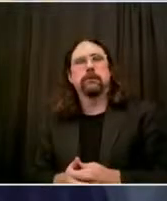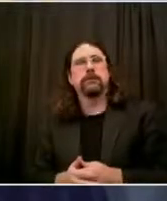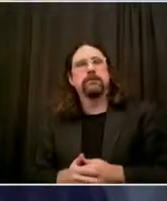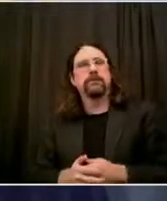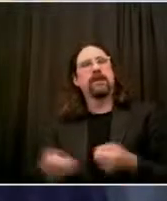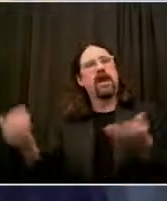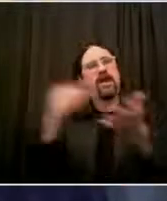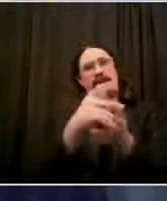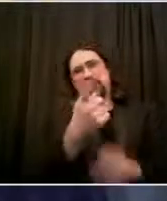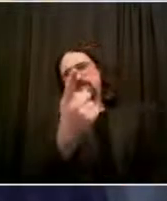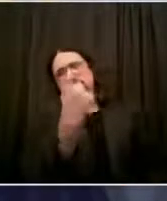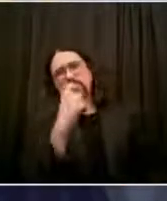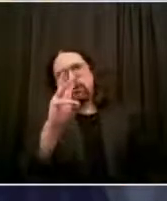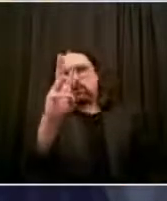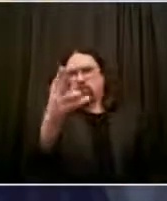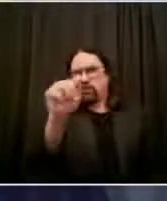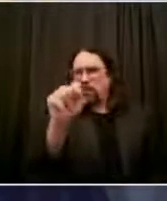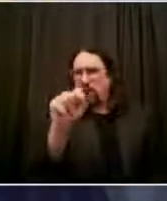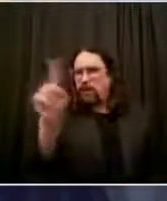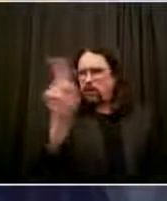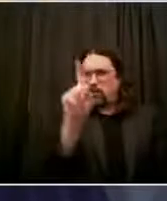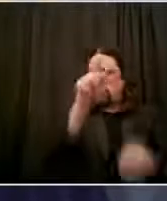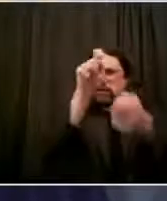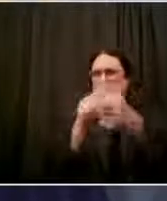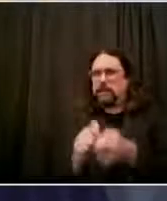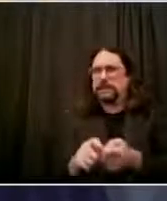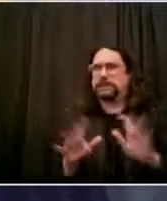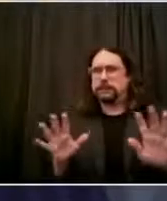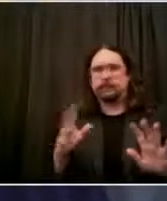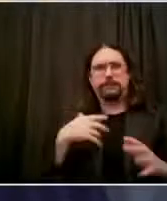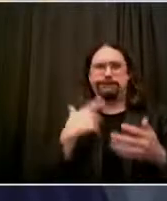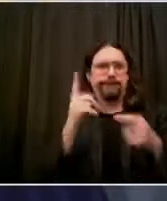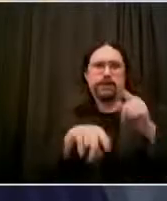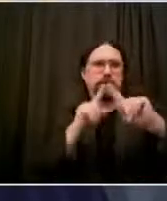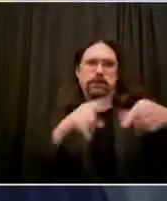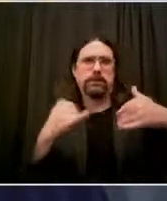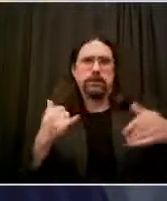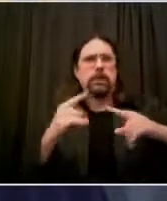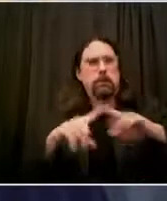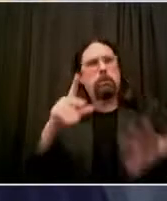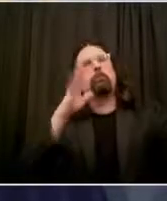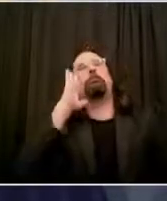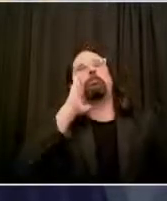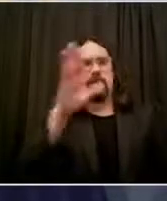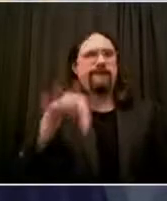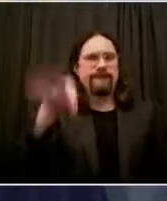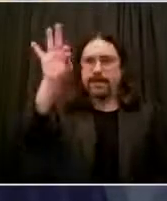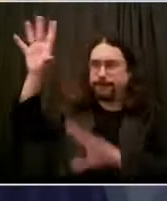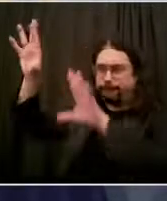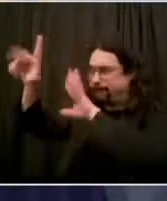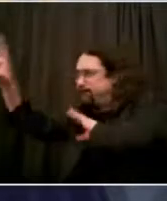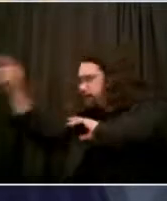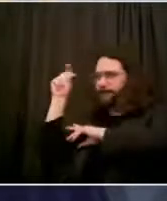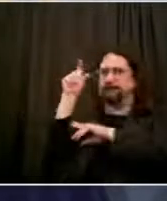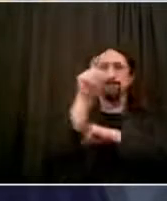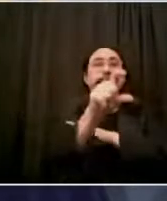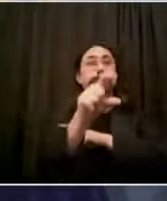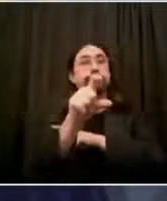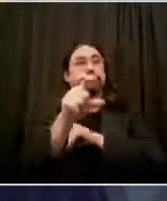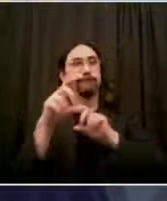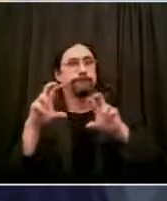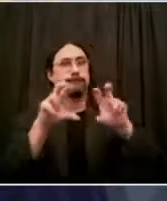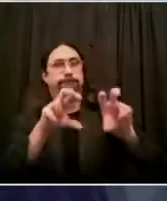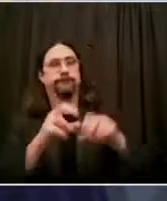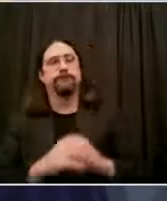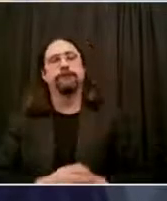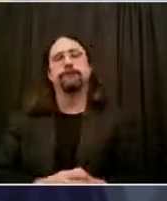Mr. Mayor, my follow up question is this. So are you saying that you don't want to touch patrol strength, especially in these times where the NYPD